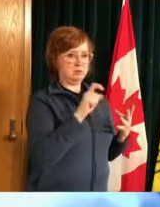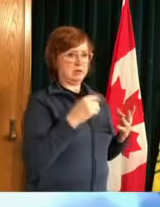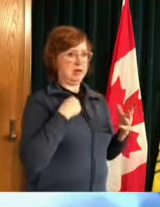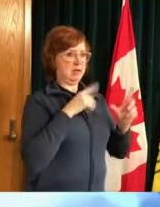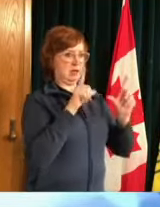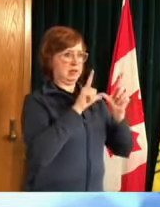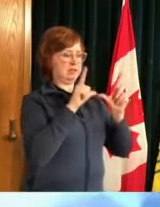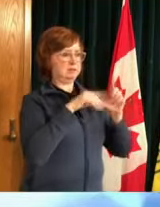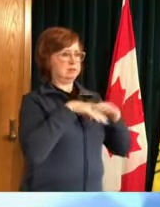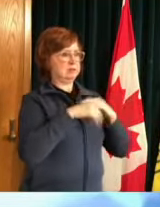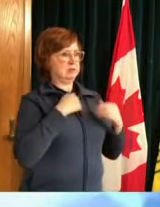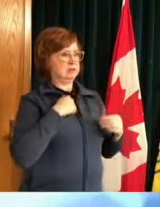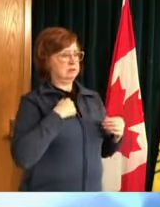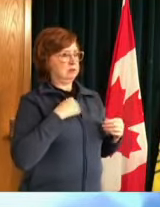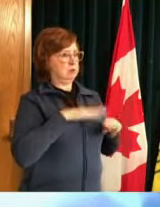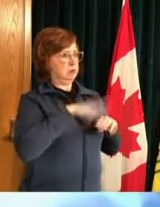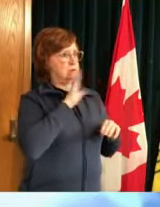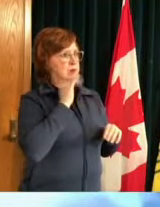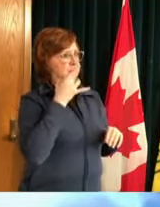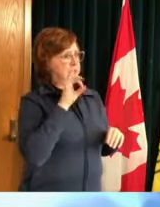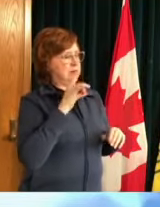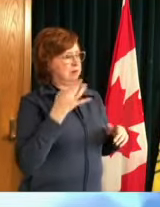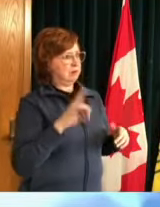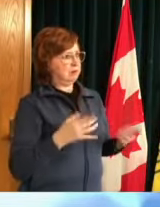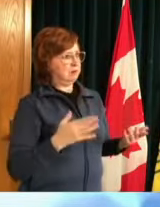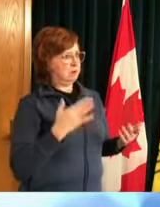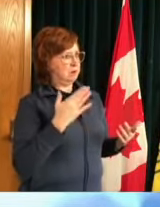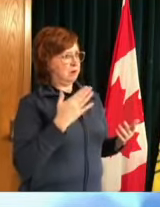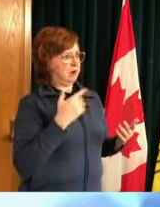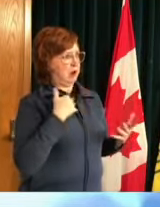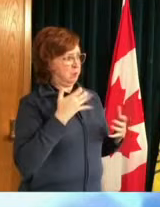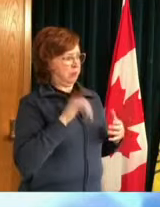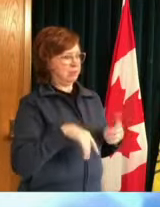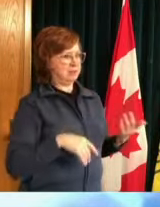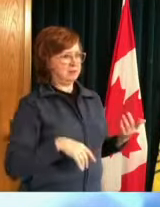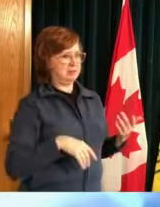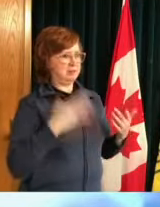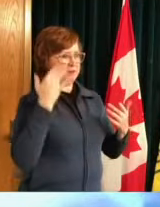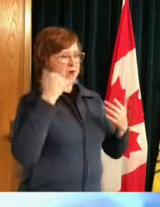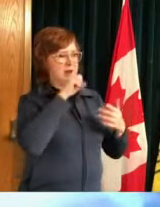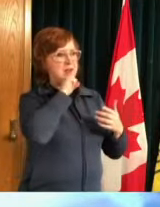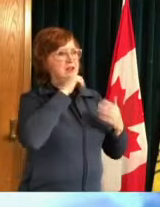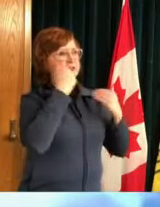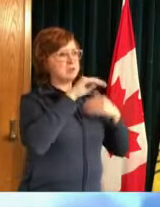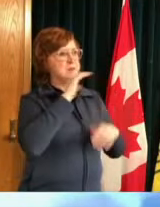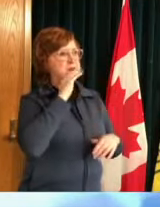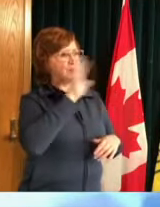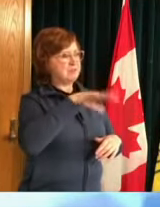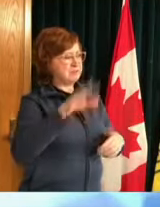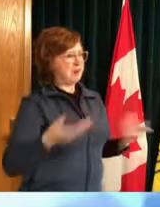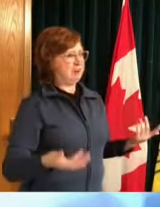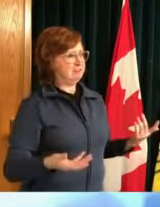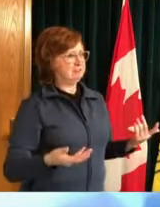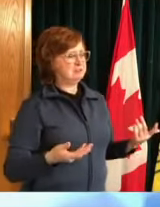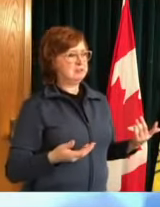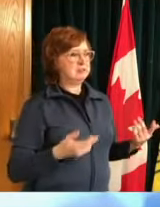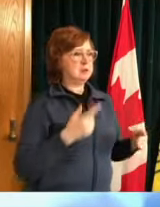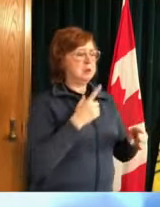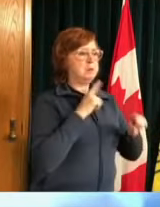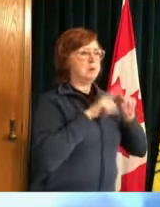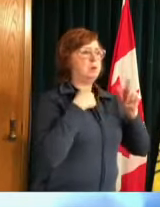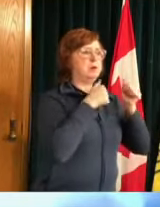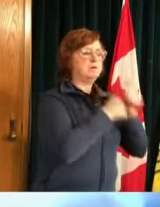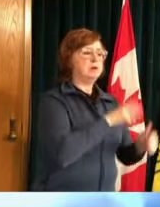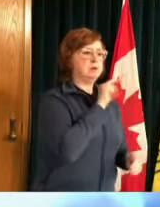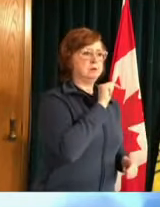it why is this is the limit 55 and that's why with consultation with nasi we are safely now allowing astrazeneca 40